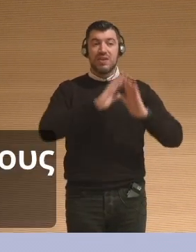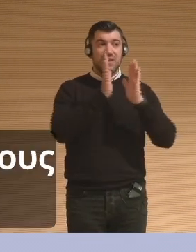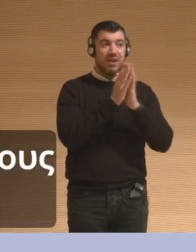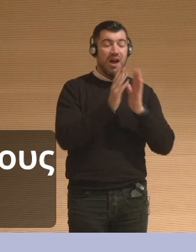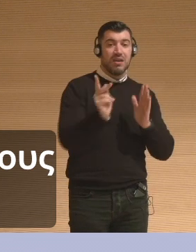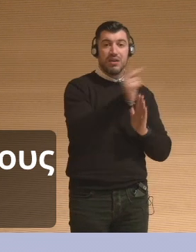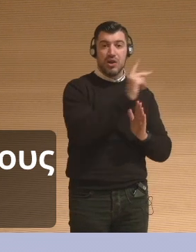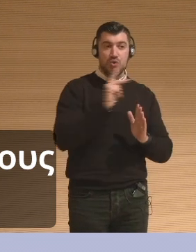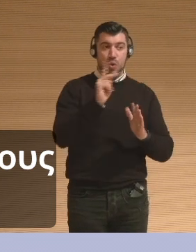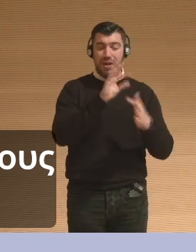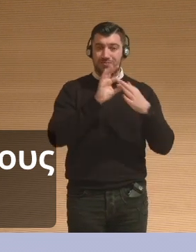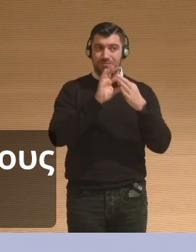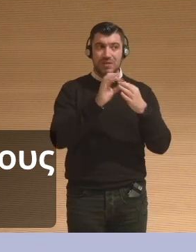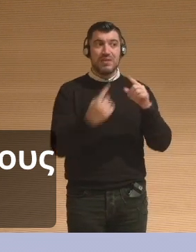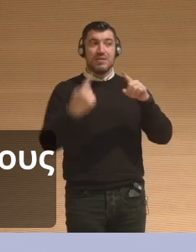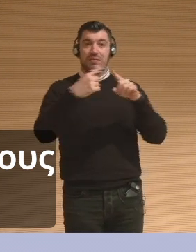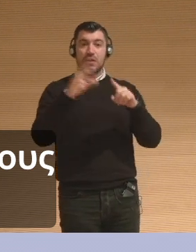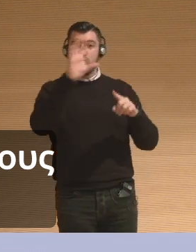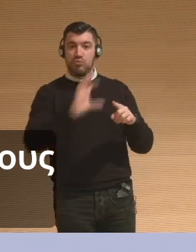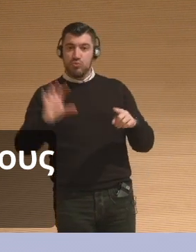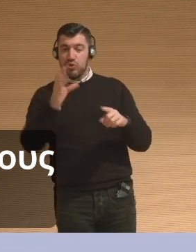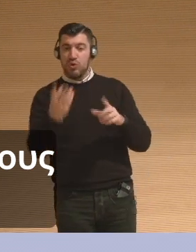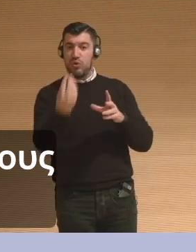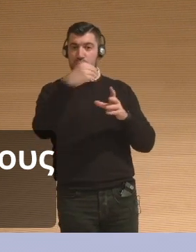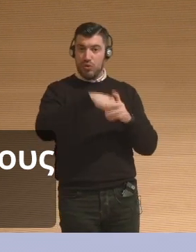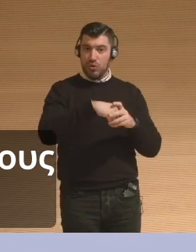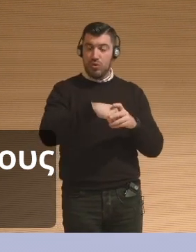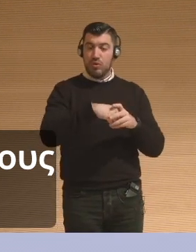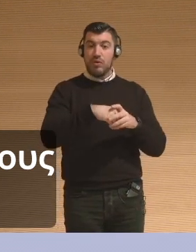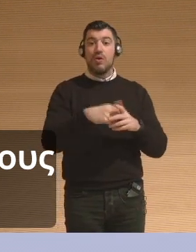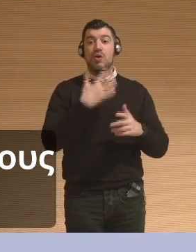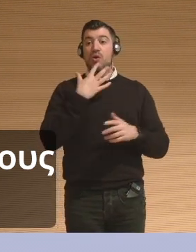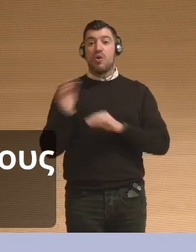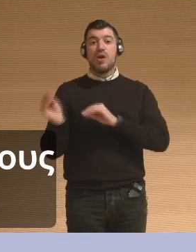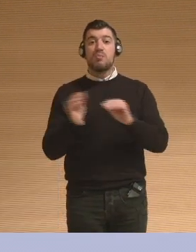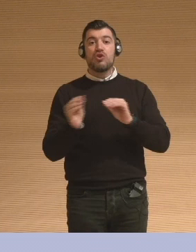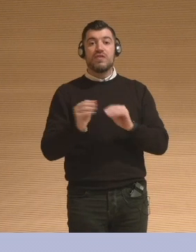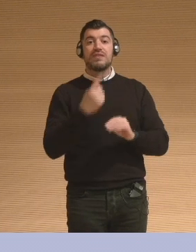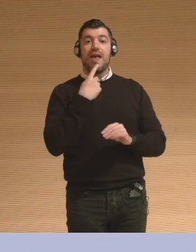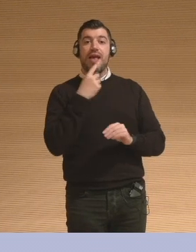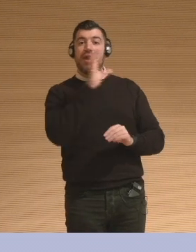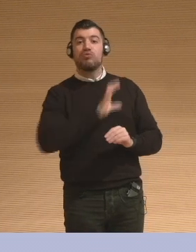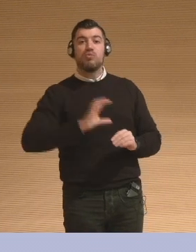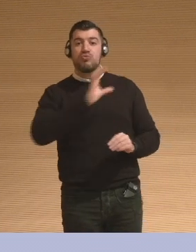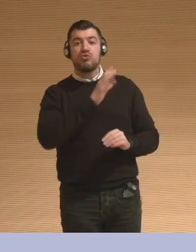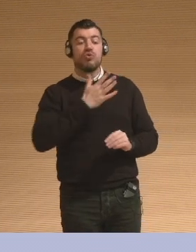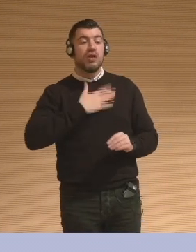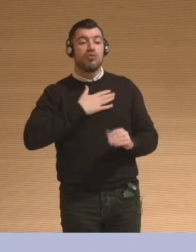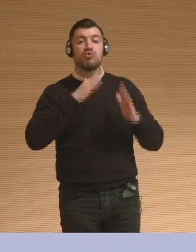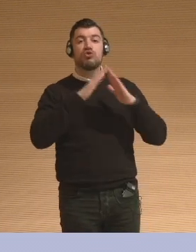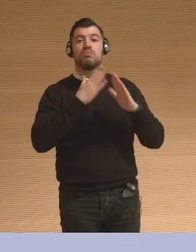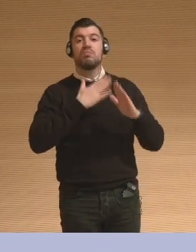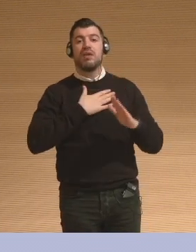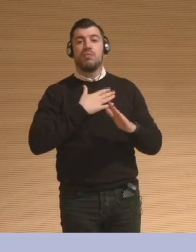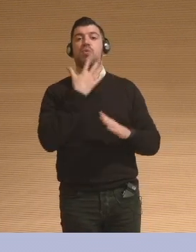This was their house because their personal objects were on display. They called the